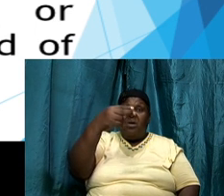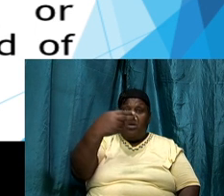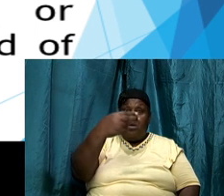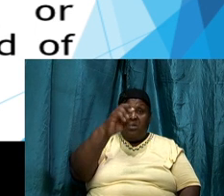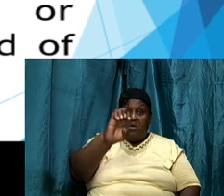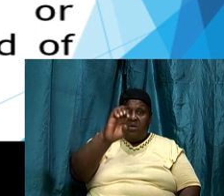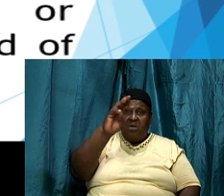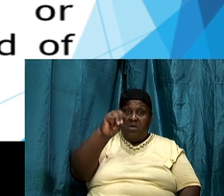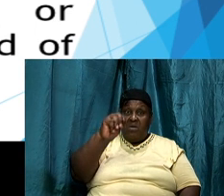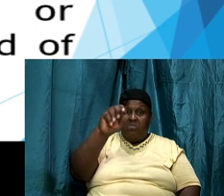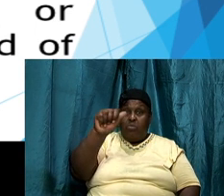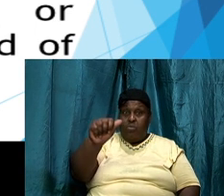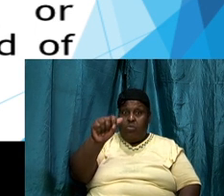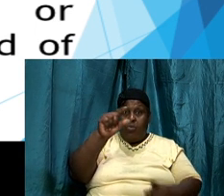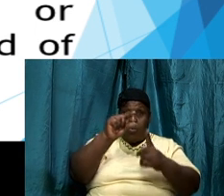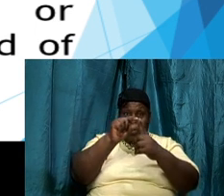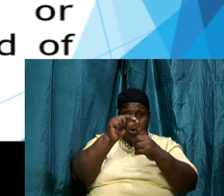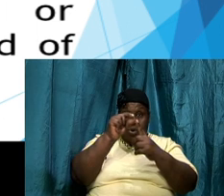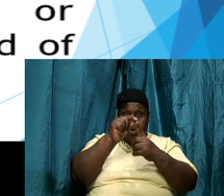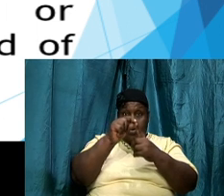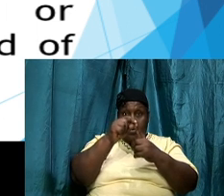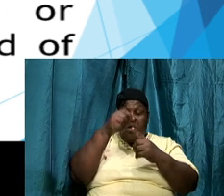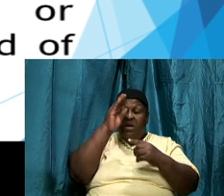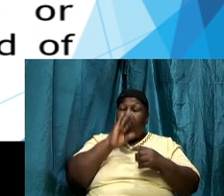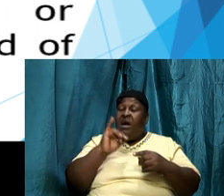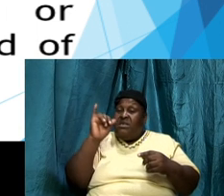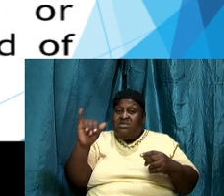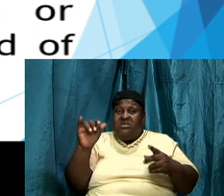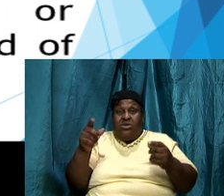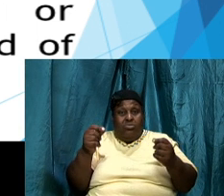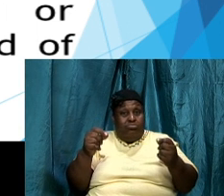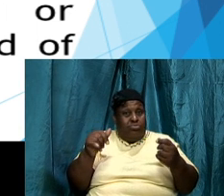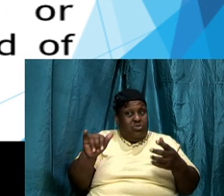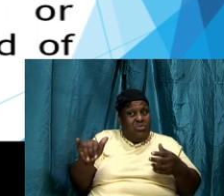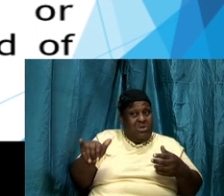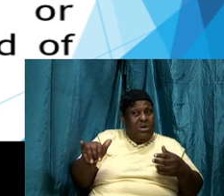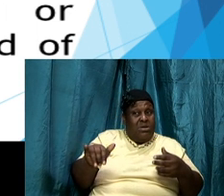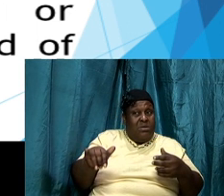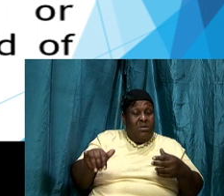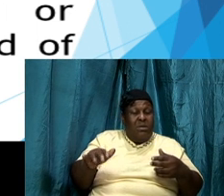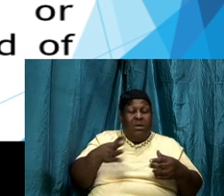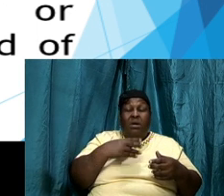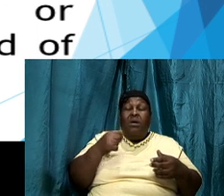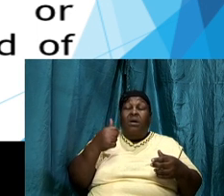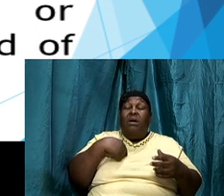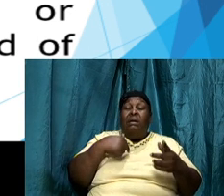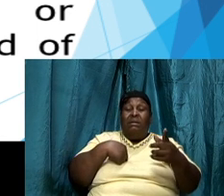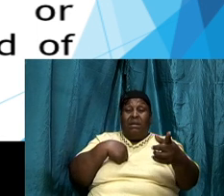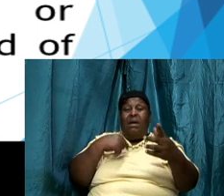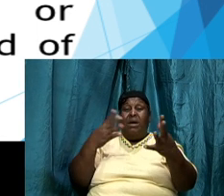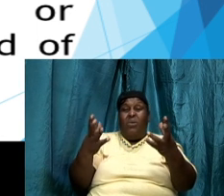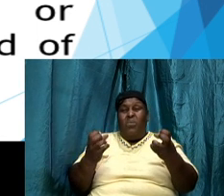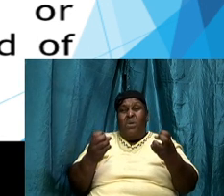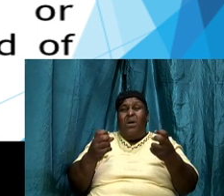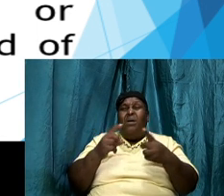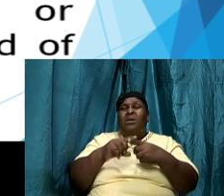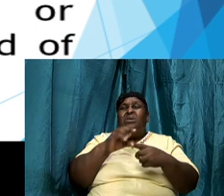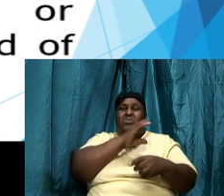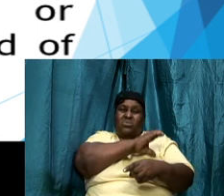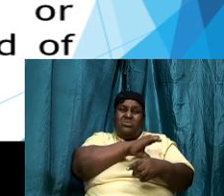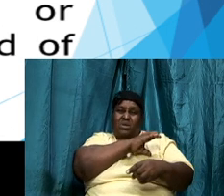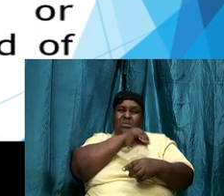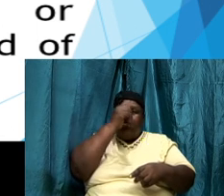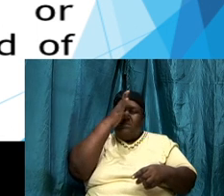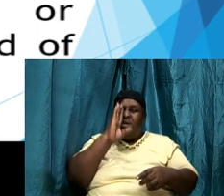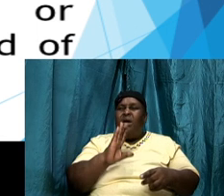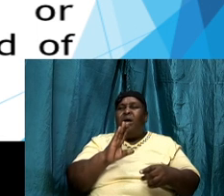and I want to encourage and I want to challenge God's people the saints of